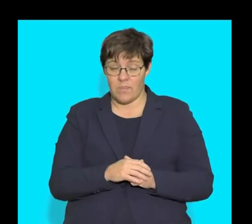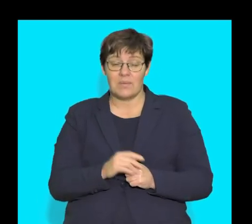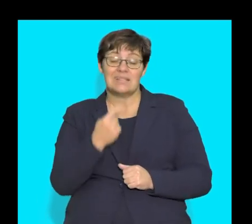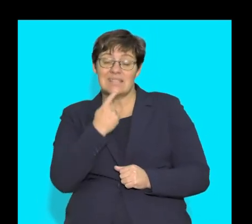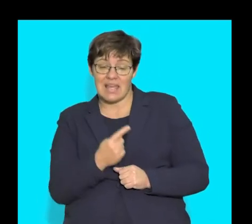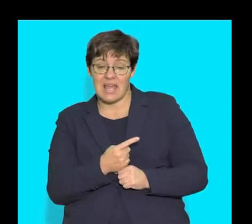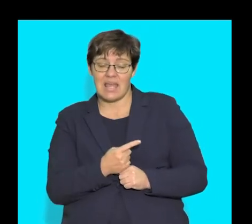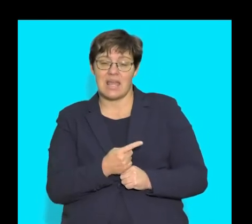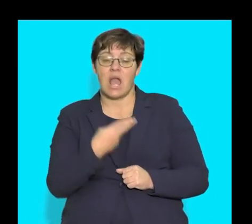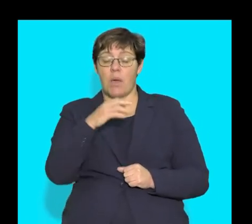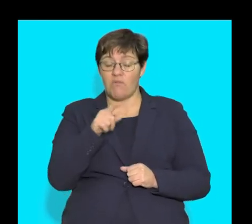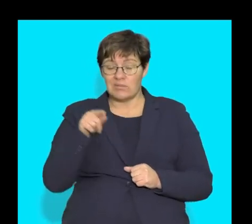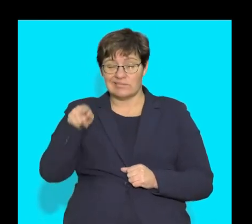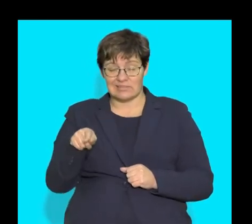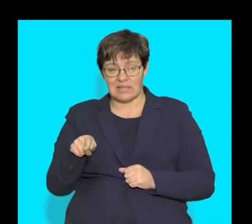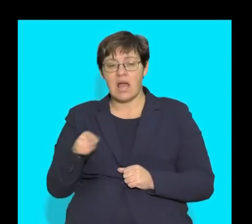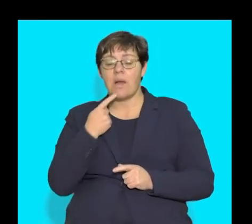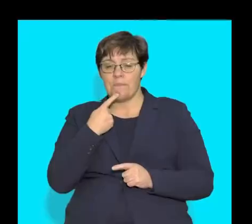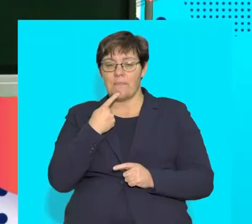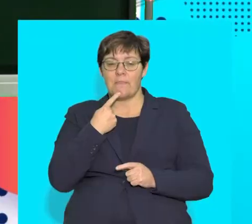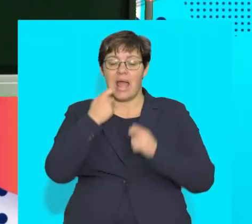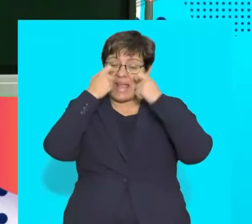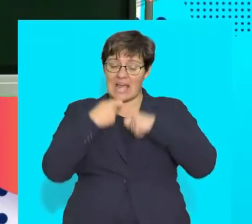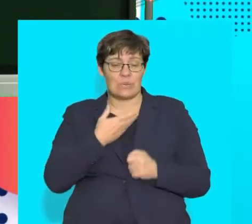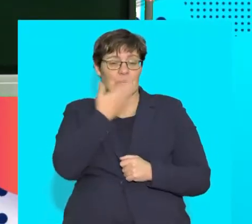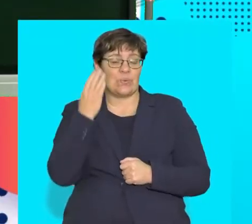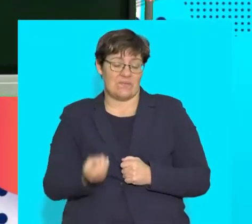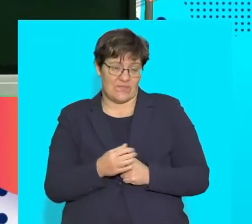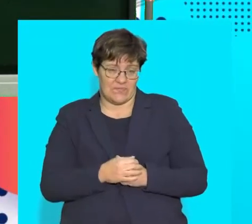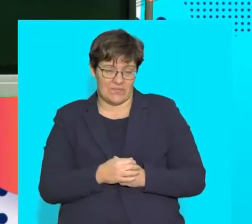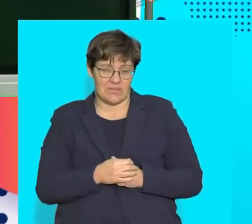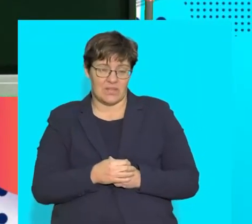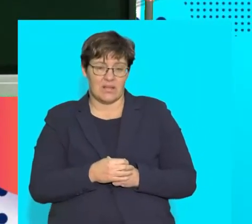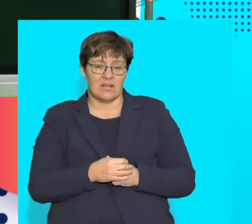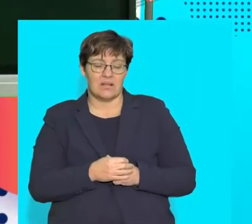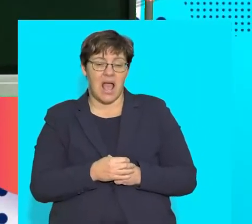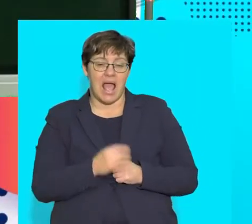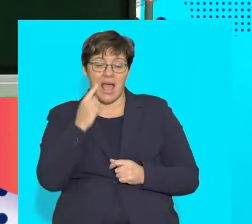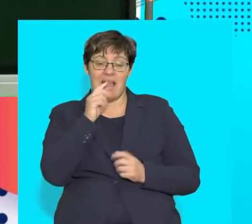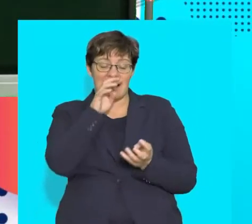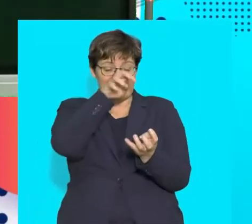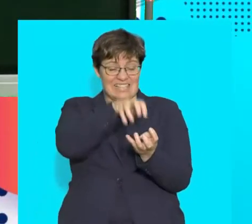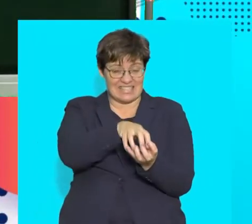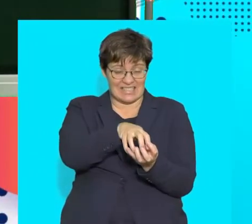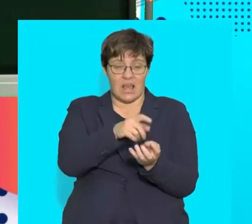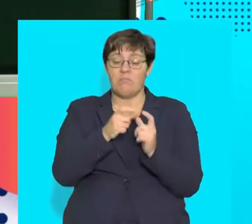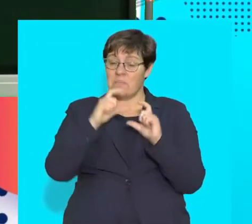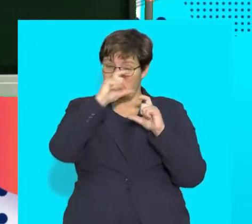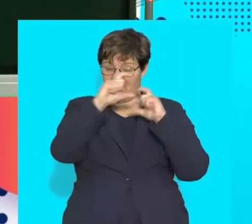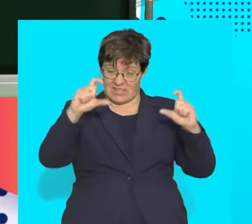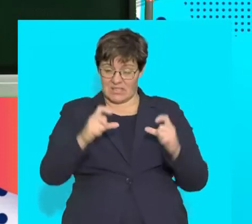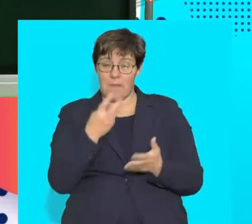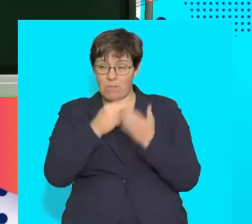a herbivore. As I mentioned, herbivores are individuals that will lack canines. They have large incisors.